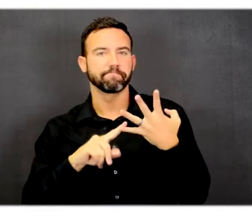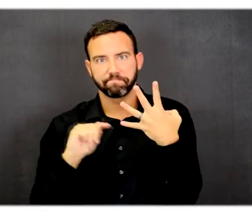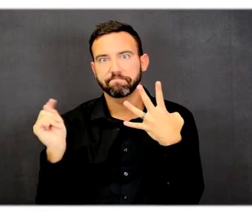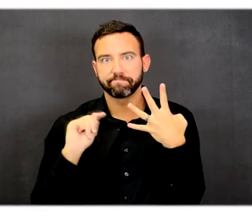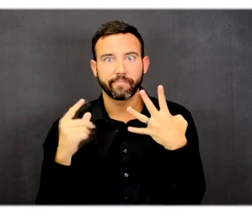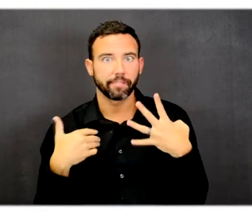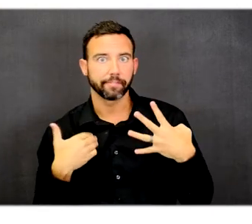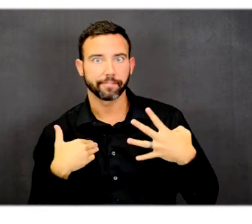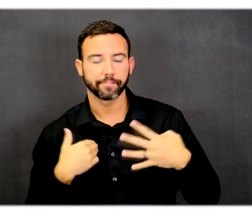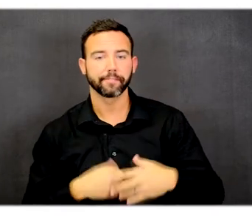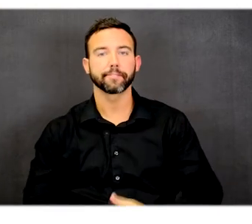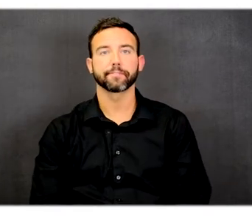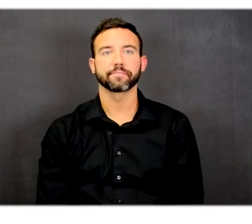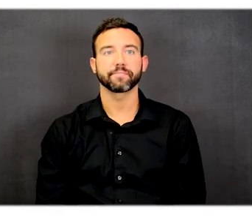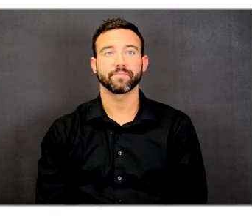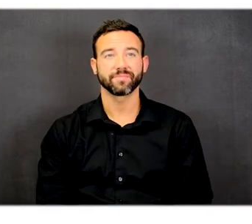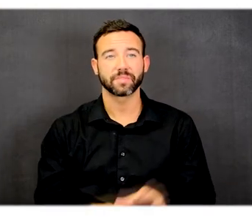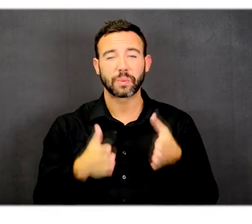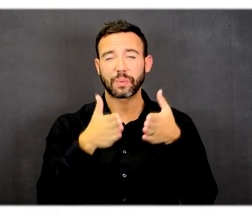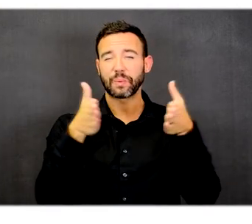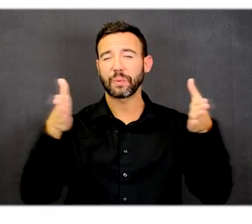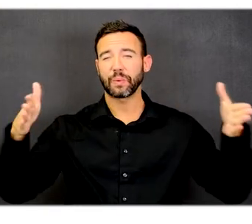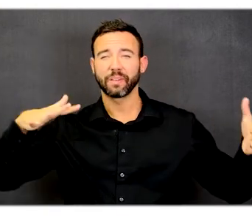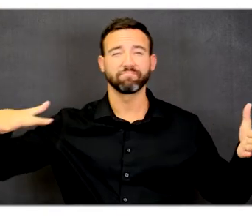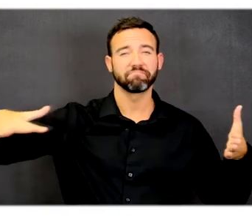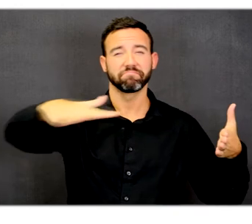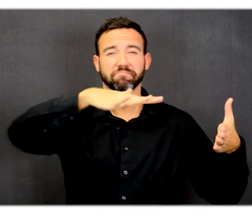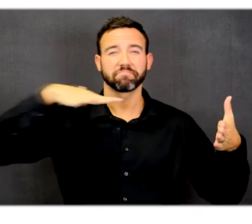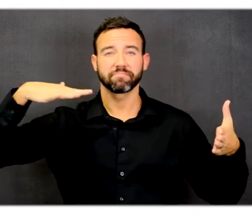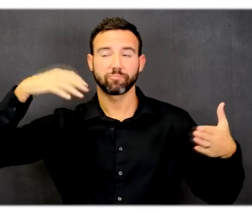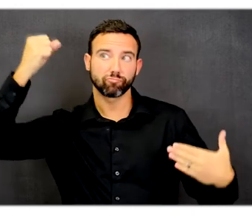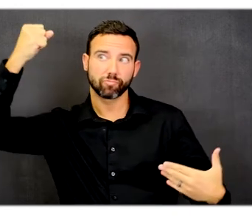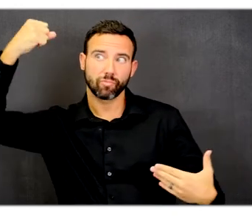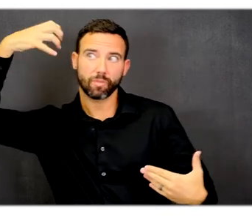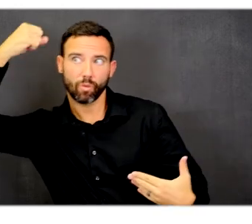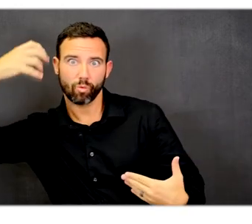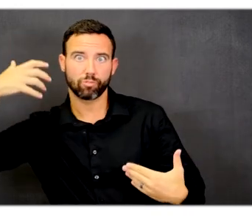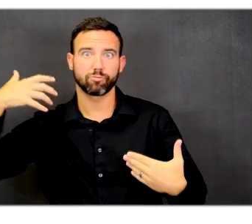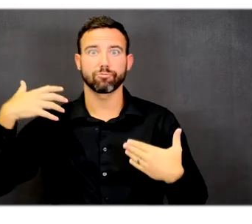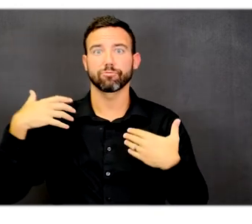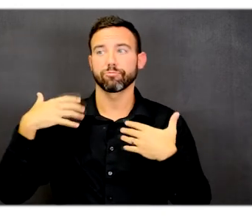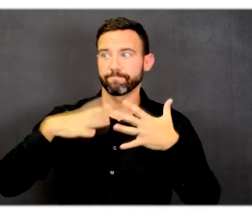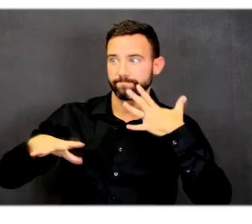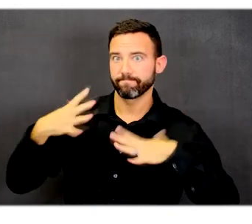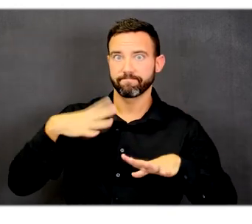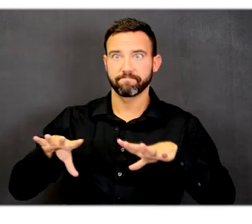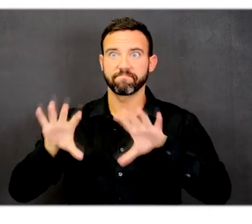The large space contains showers and dressing rooms separate from the restroom facilities.